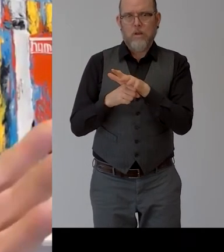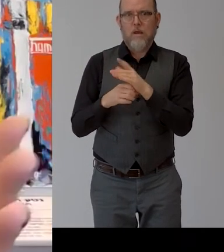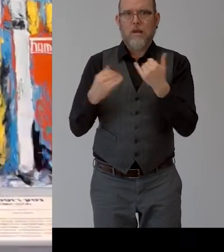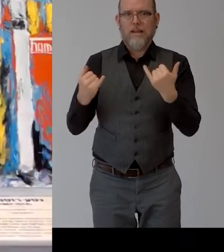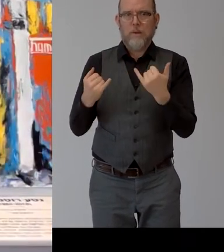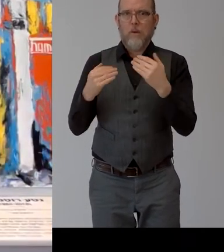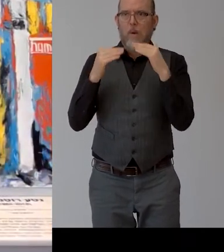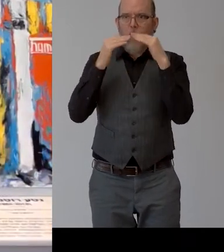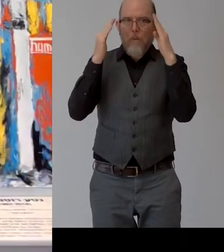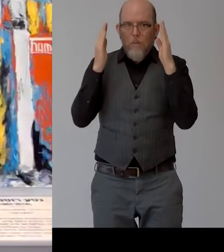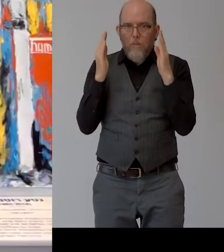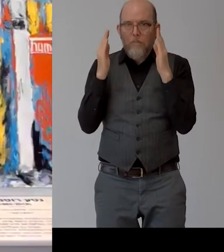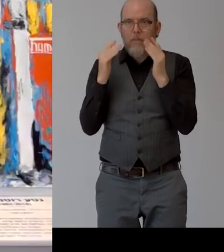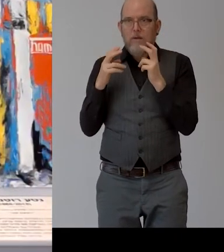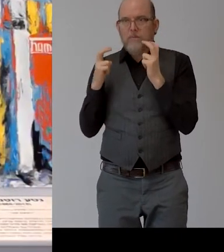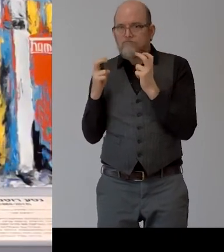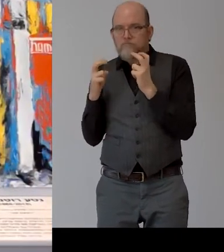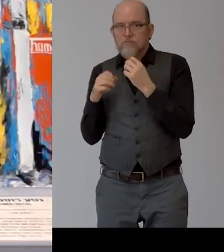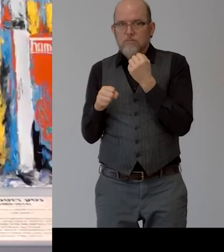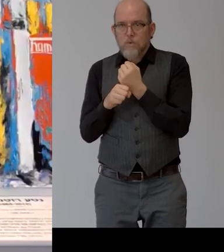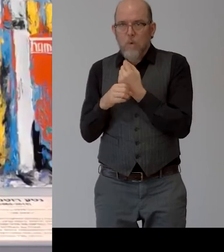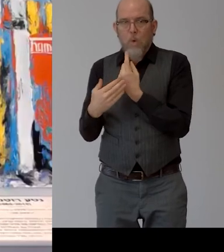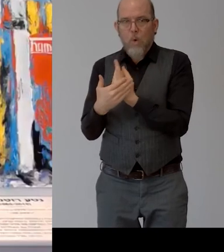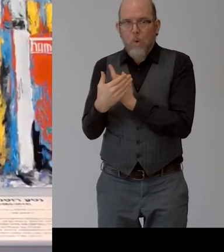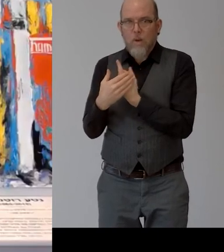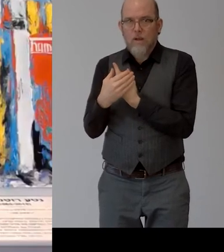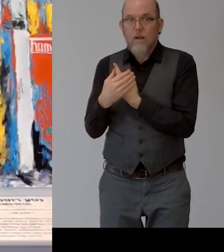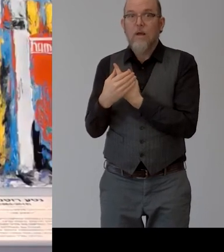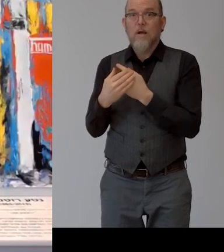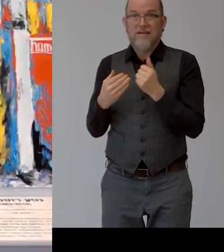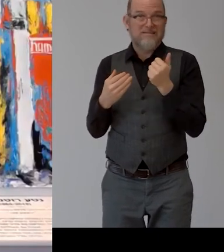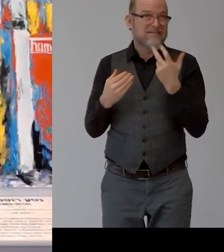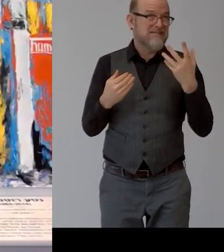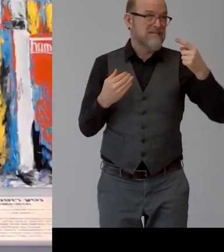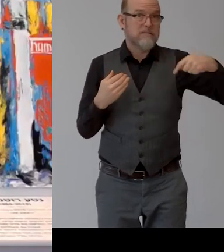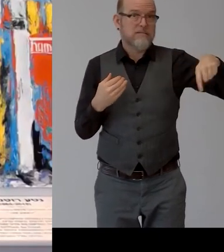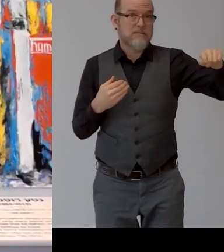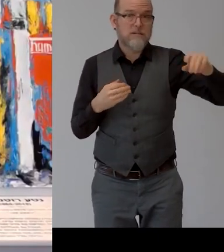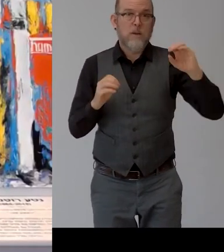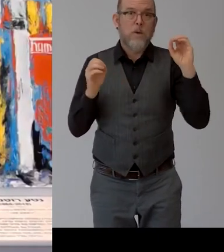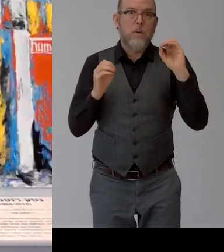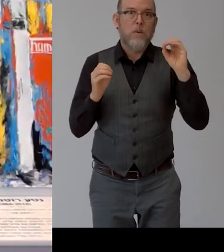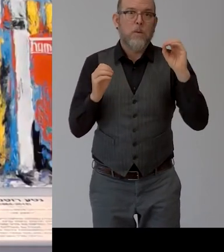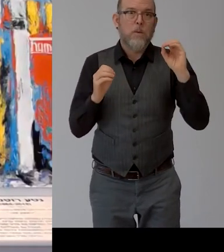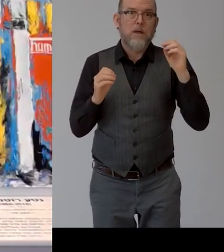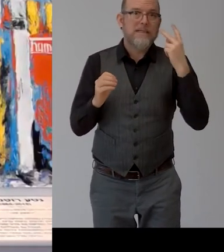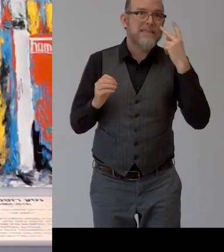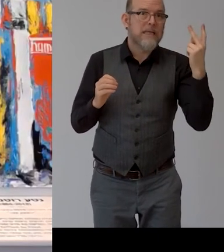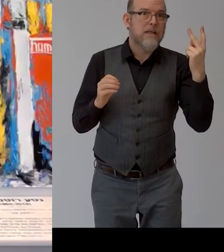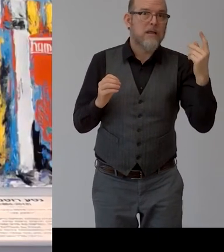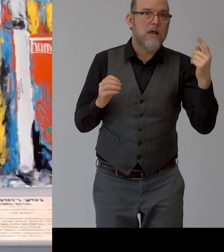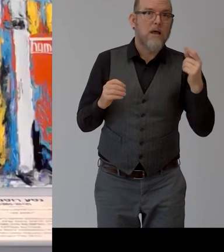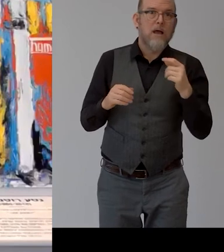being away we have many employees that were not considered uh with mental uh uh disabilities or before